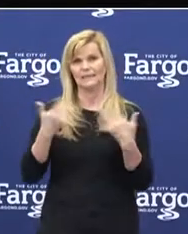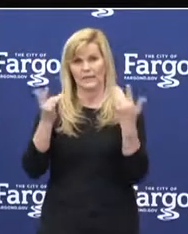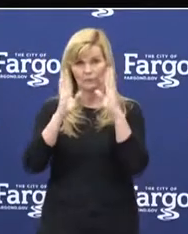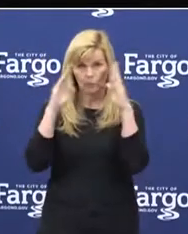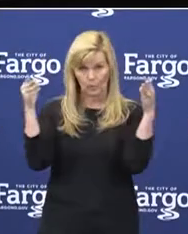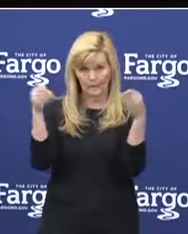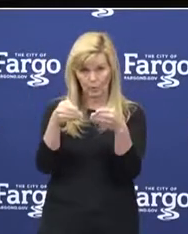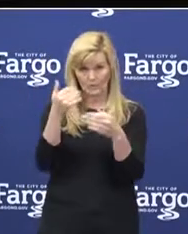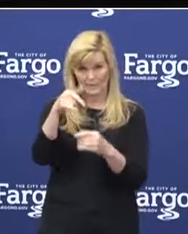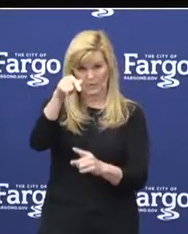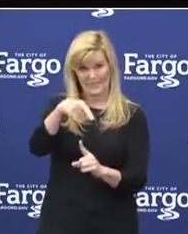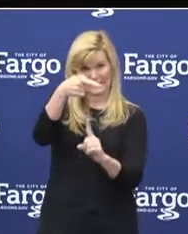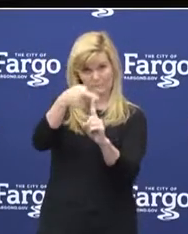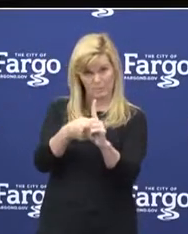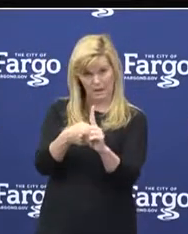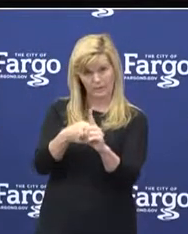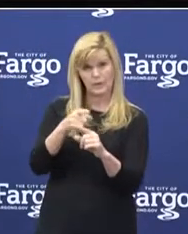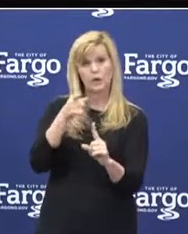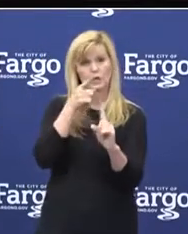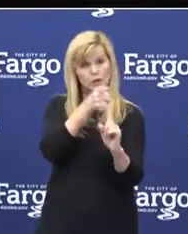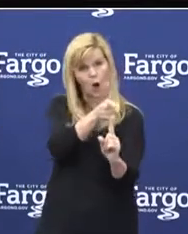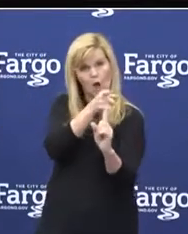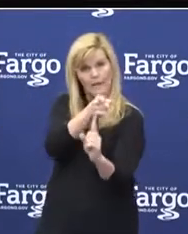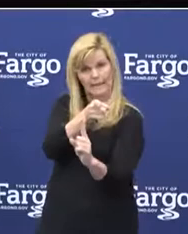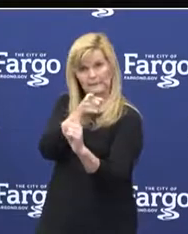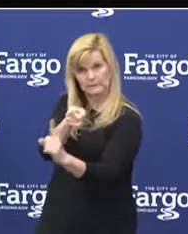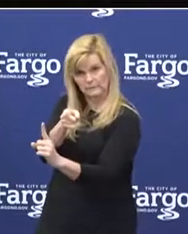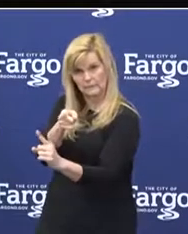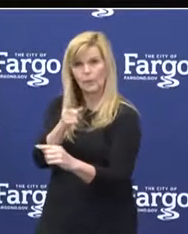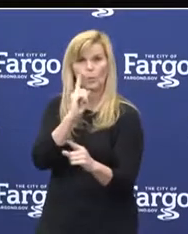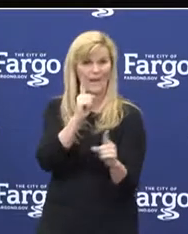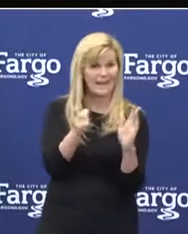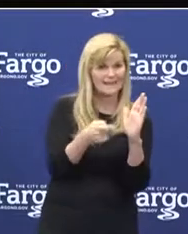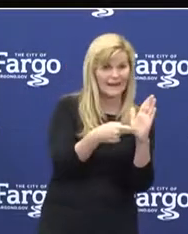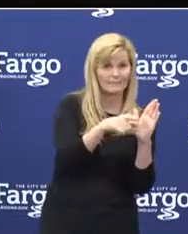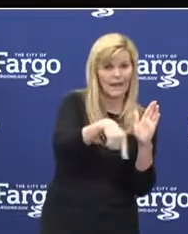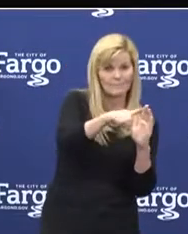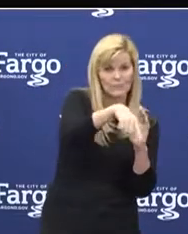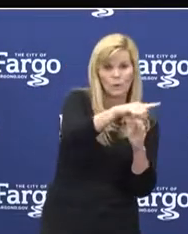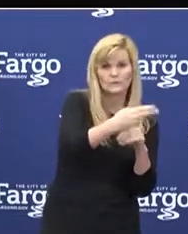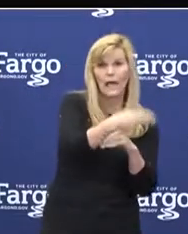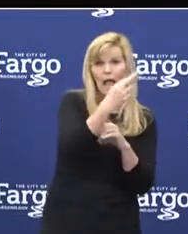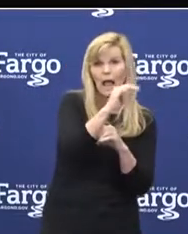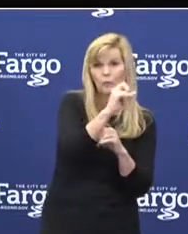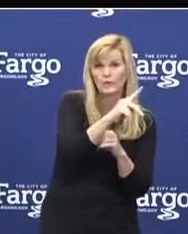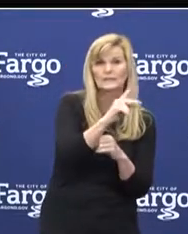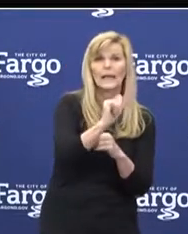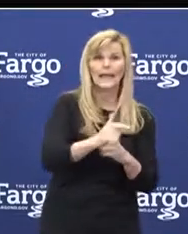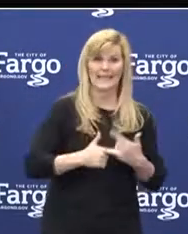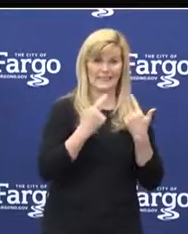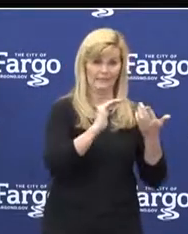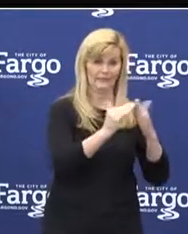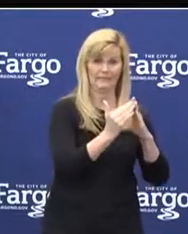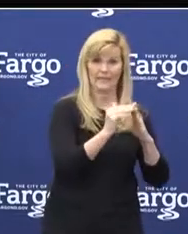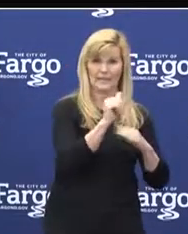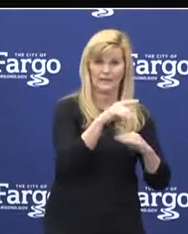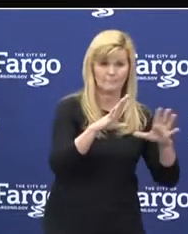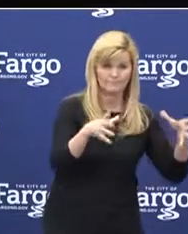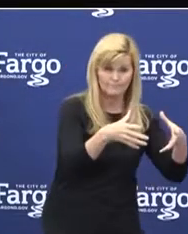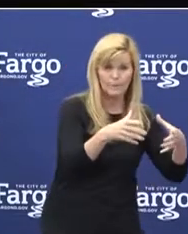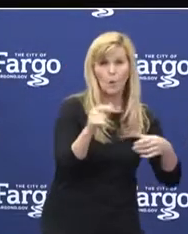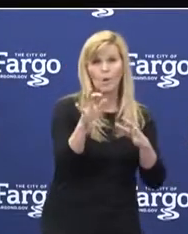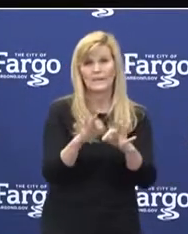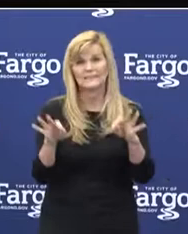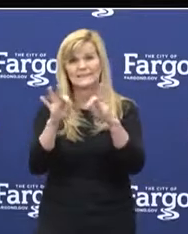on in the month ahead are targeted testing events where we are identifying high-risk settings such as congregate living facilities or essential businesses